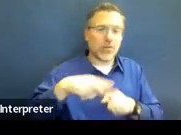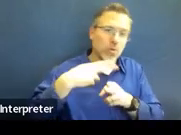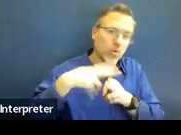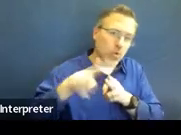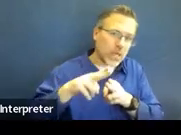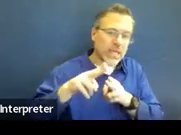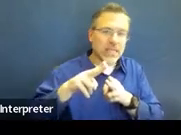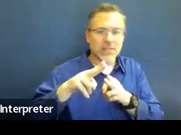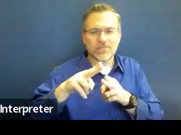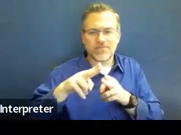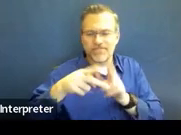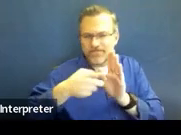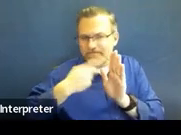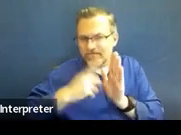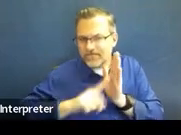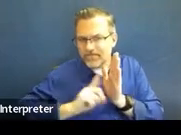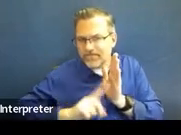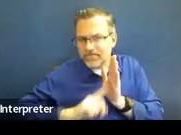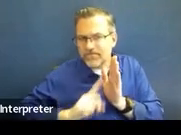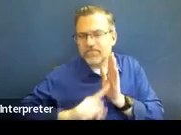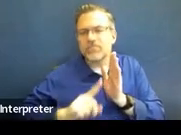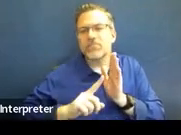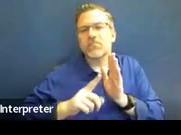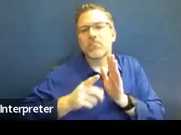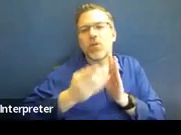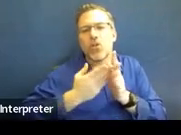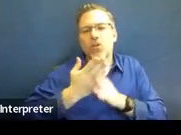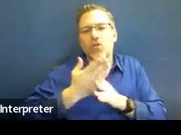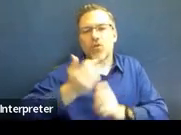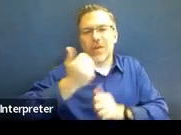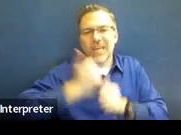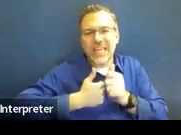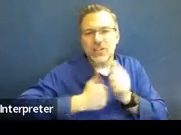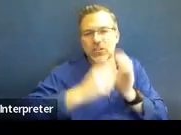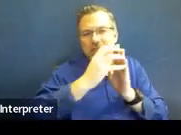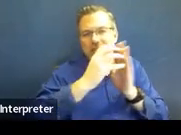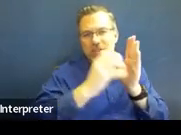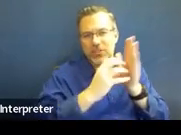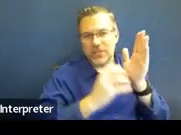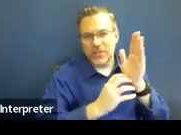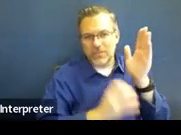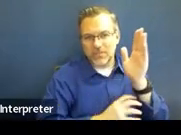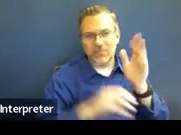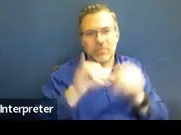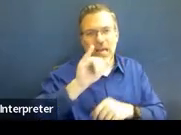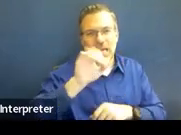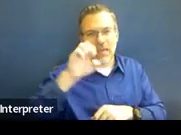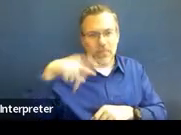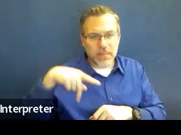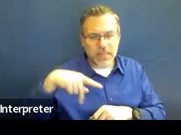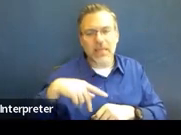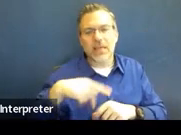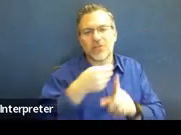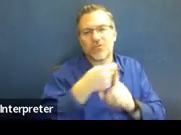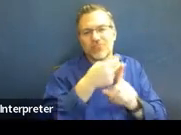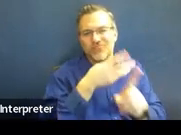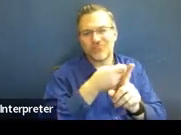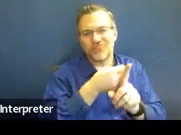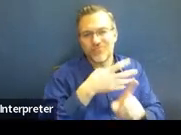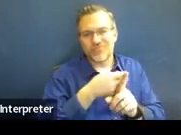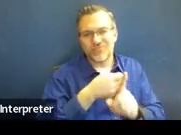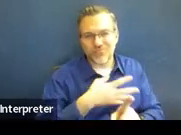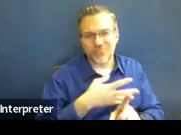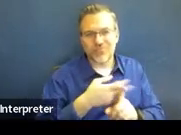this goes through each section of the IEP and talks about criteria to make that